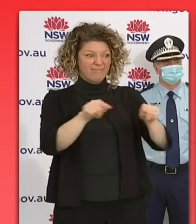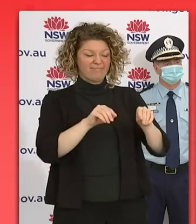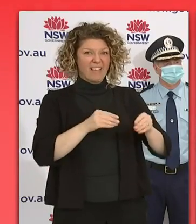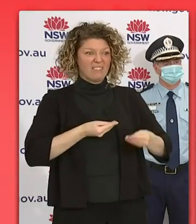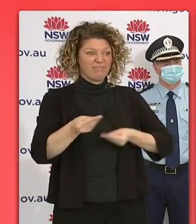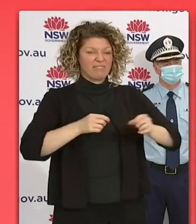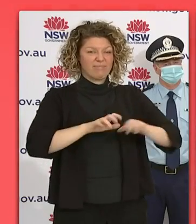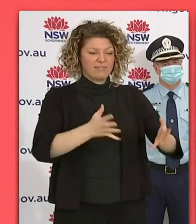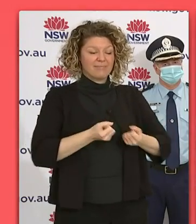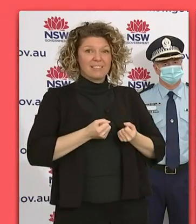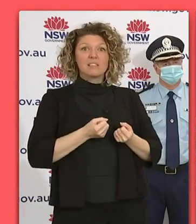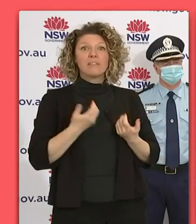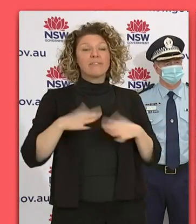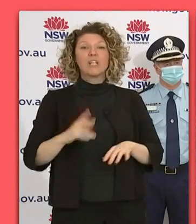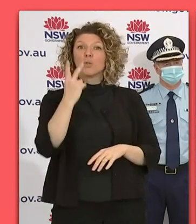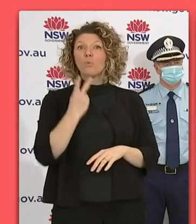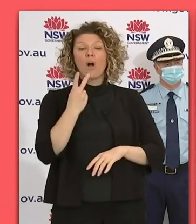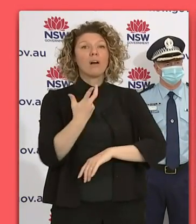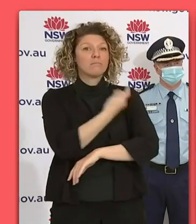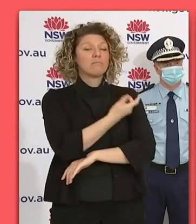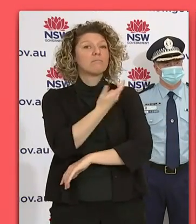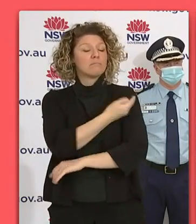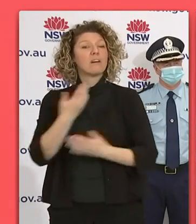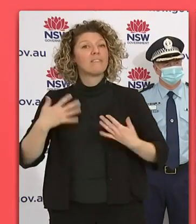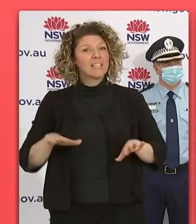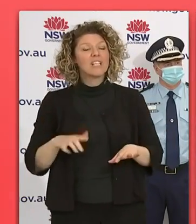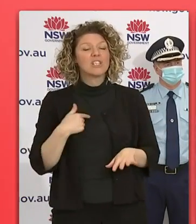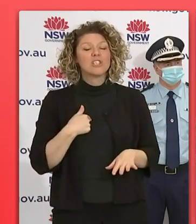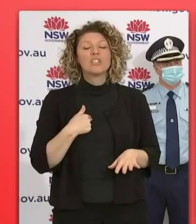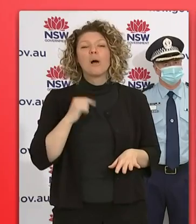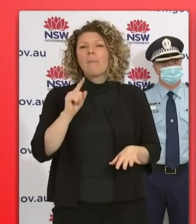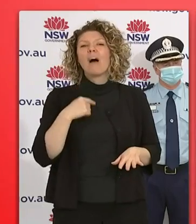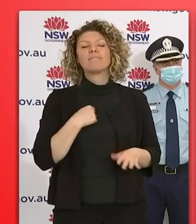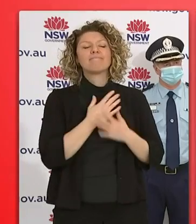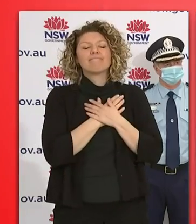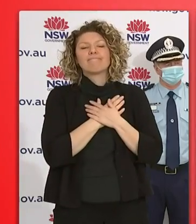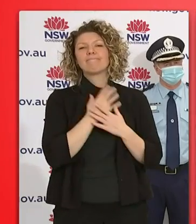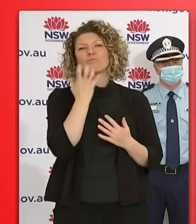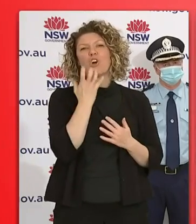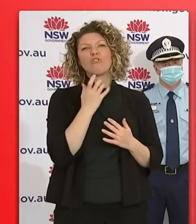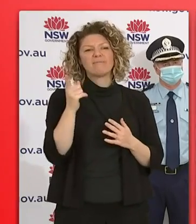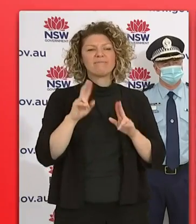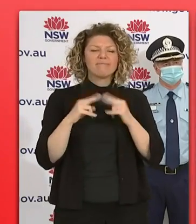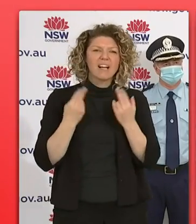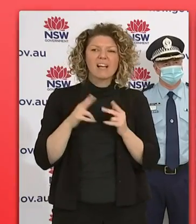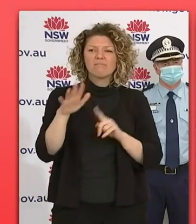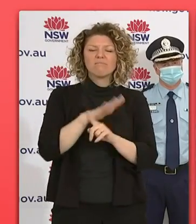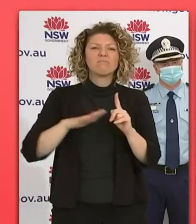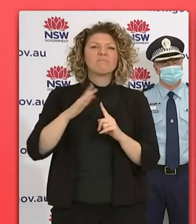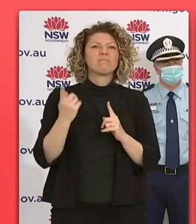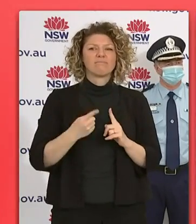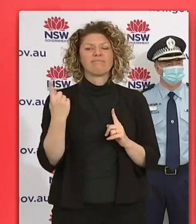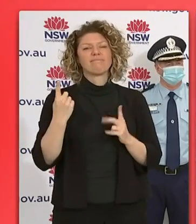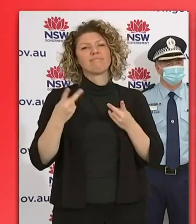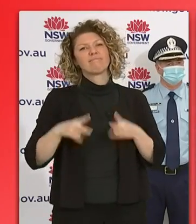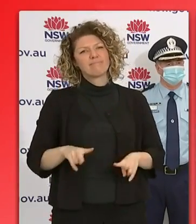He had received two doses of vaccine and our heartfelt sympathies go out to that family